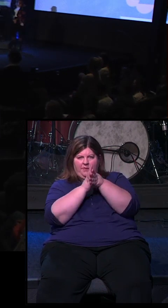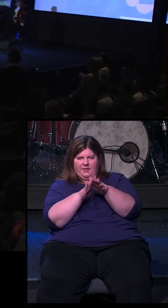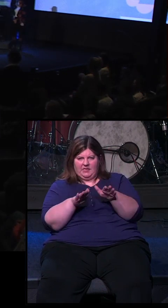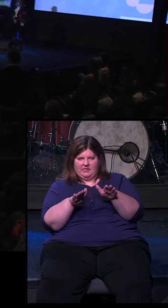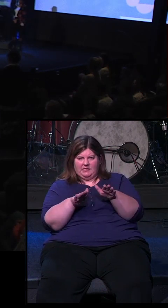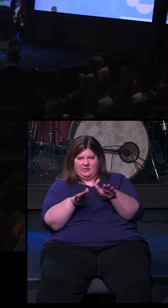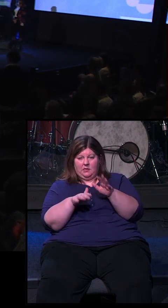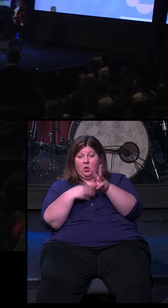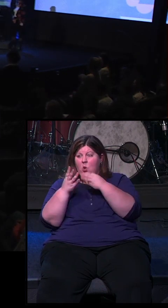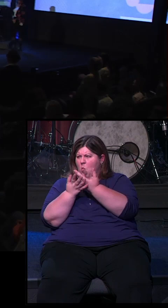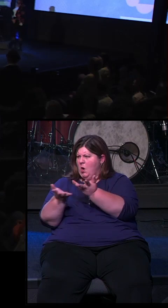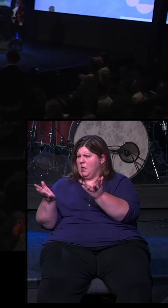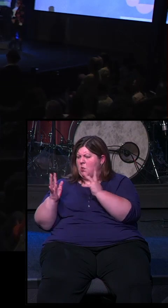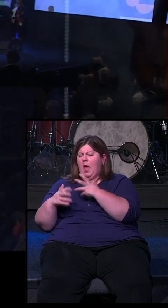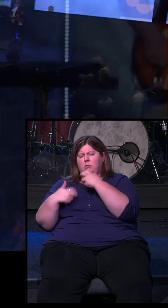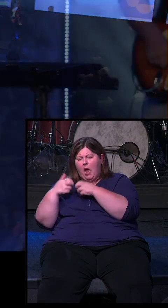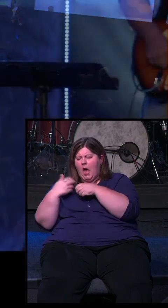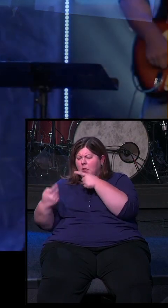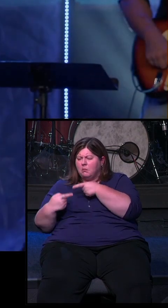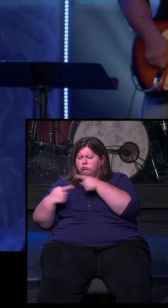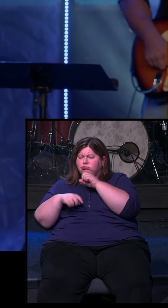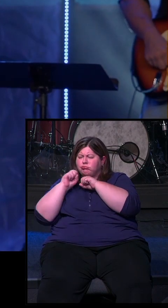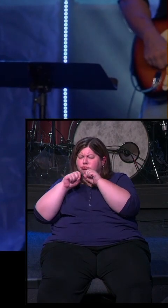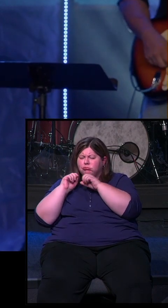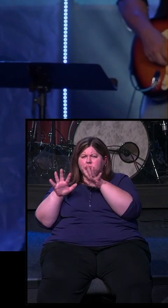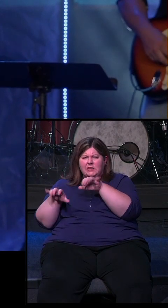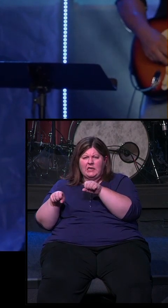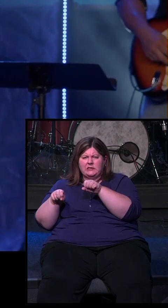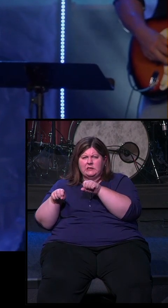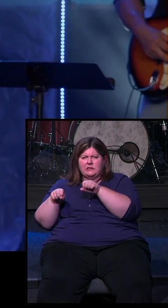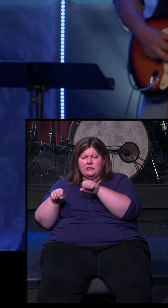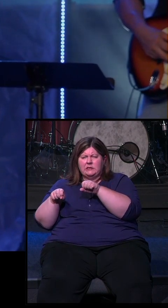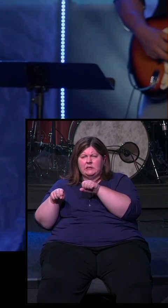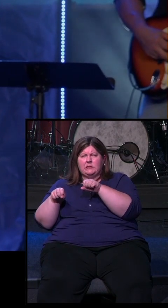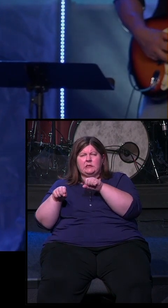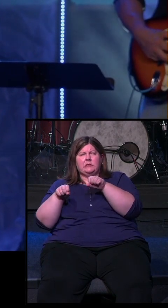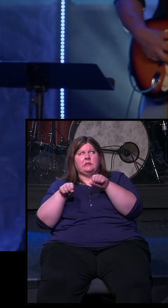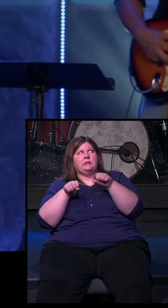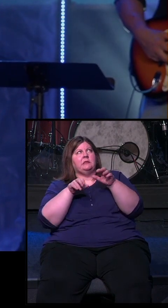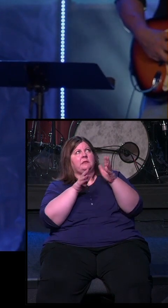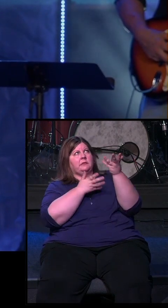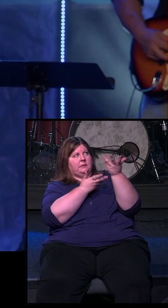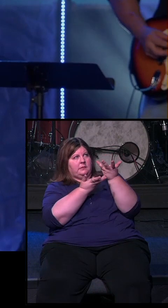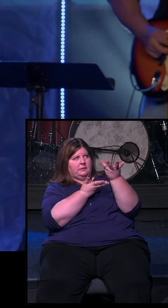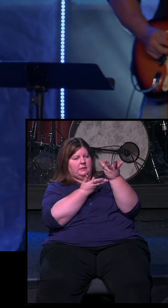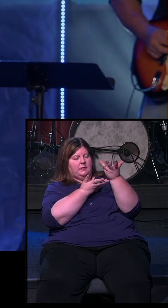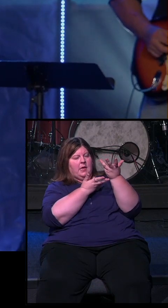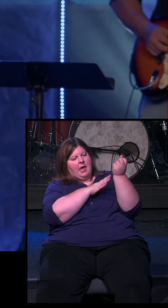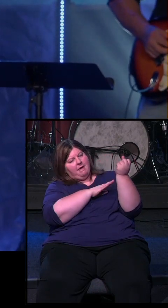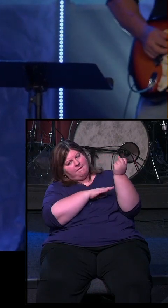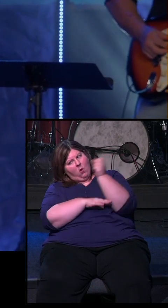In the world, you're going to have nothing but trouble. That's a promise. But take heart because I have